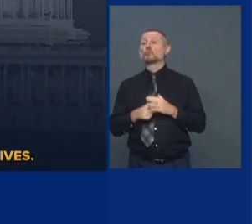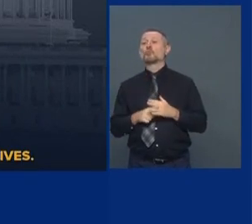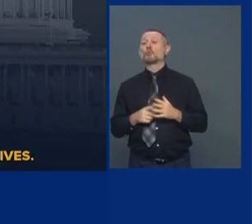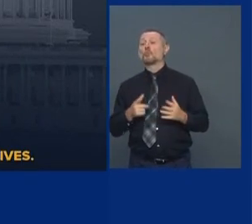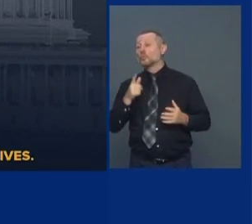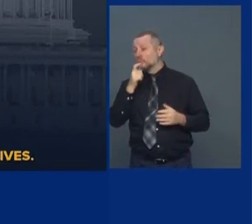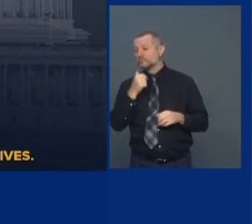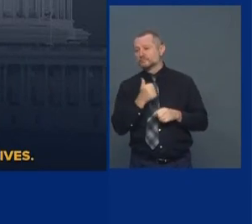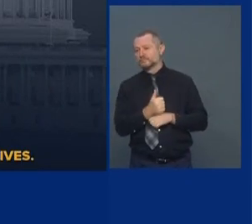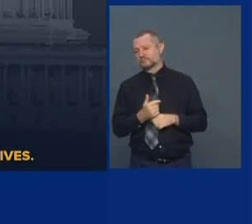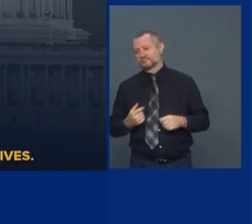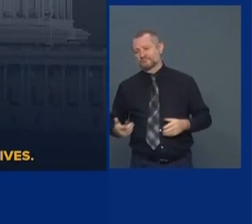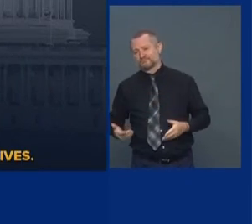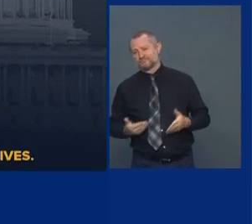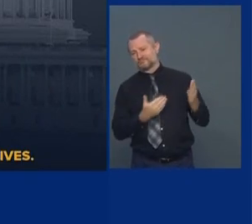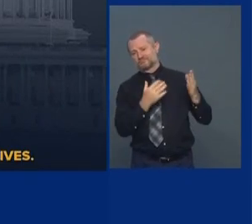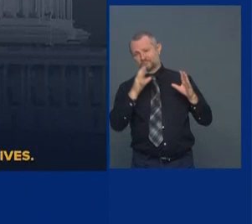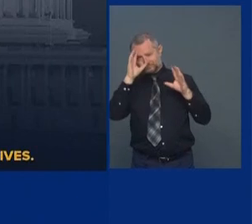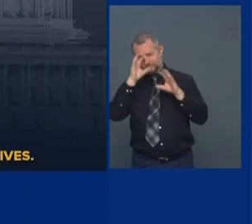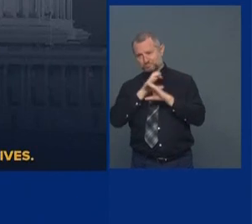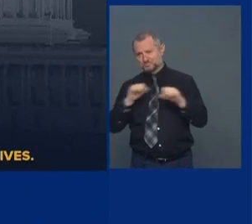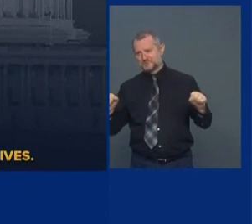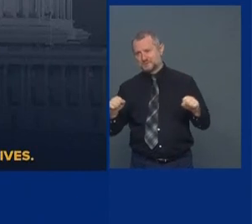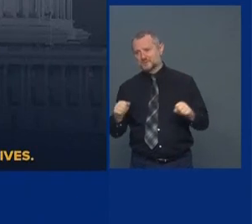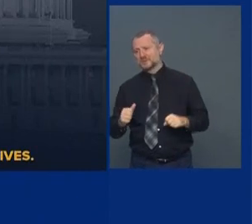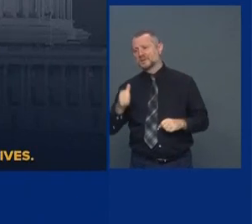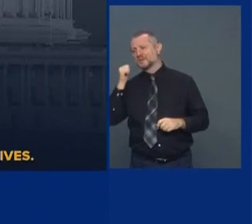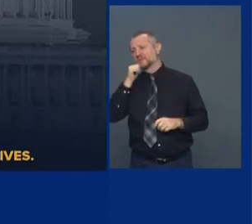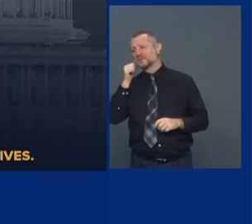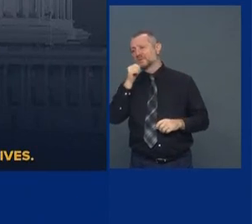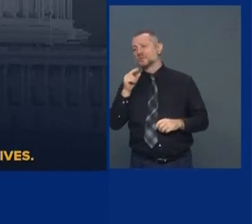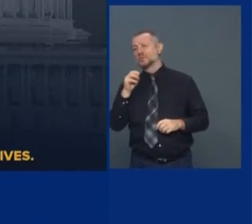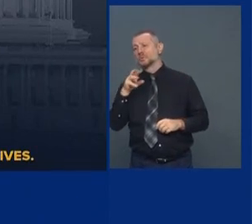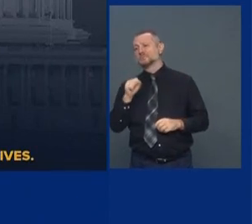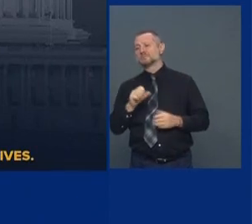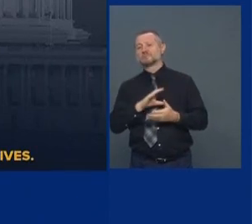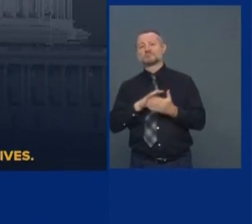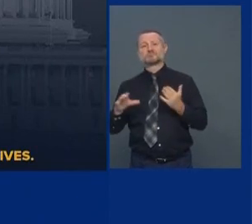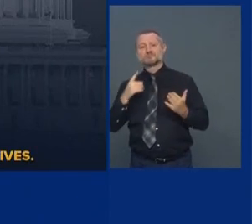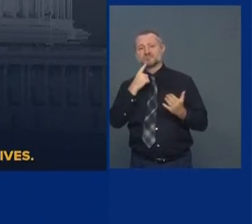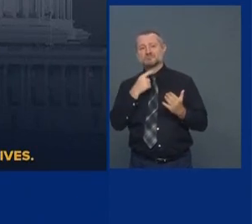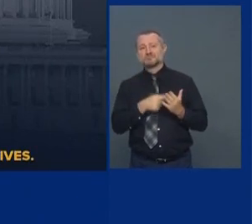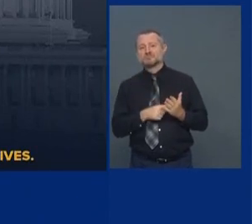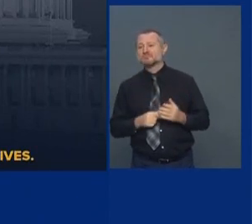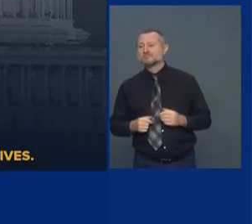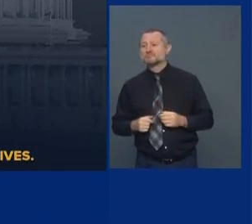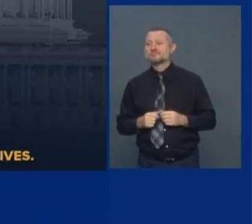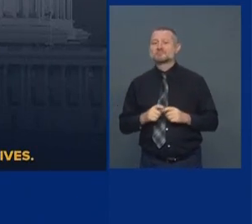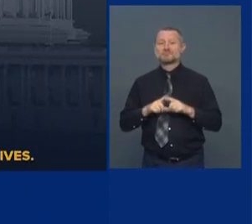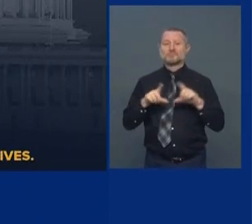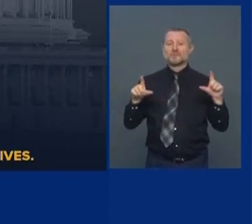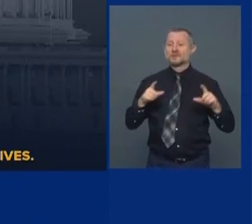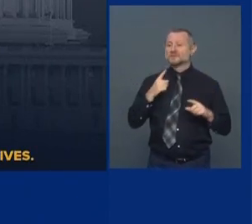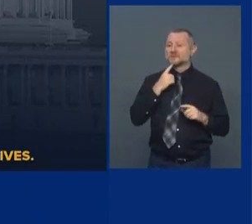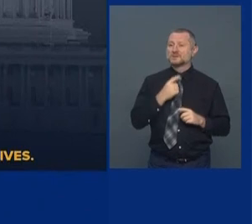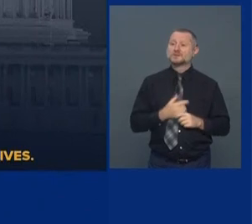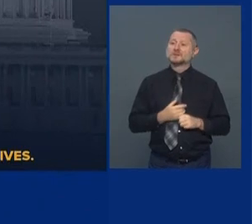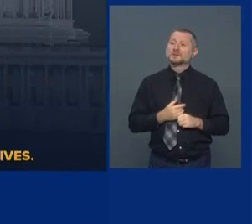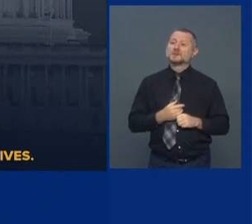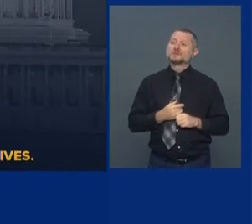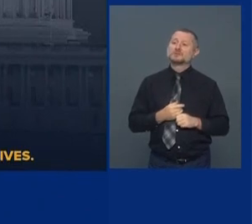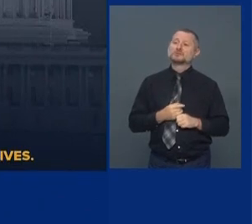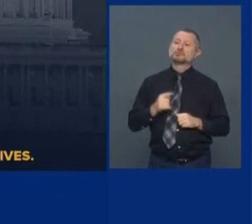headline in the Daily News once, Ford to City Dropped Dead. And the city was